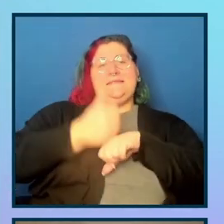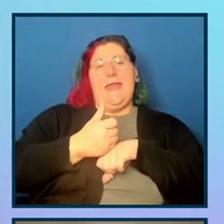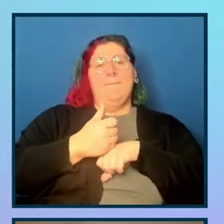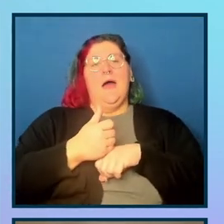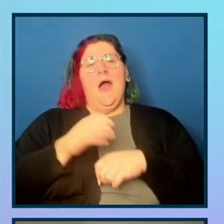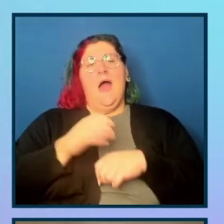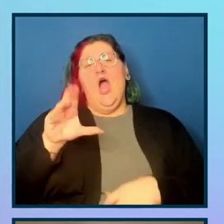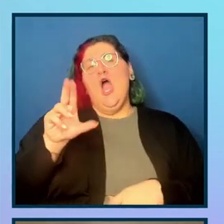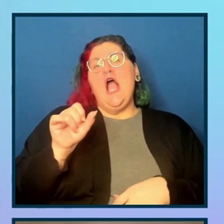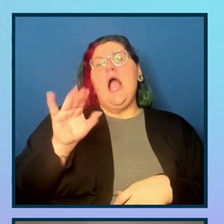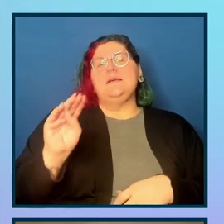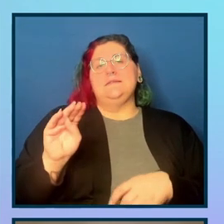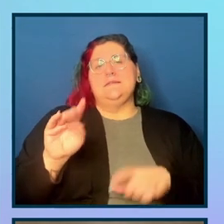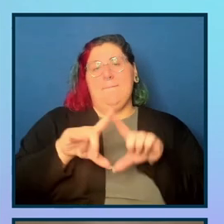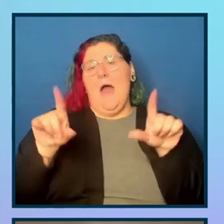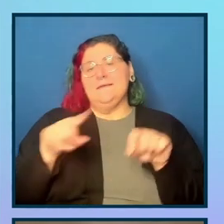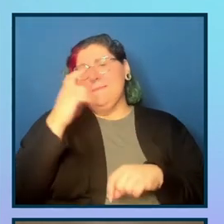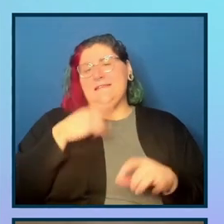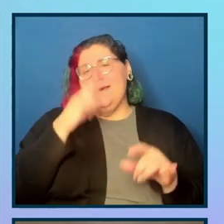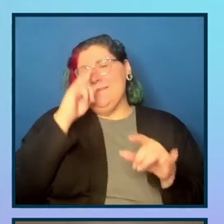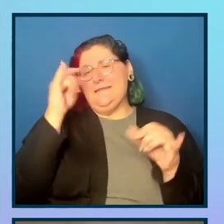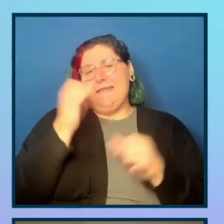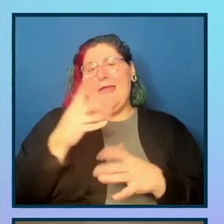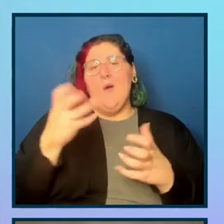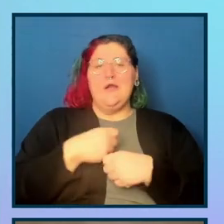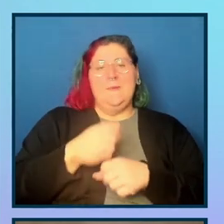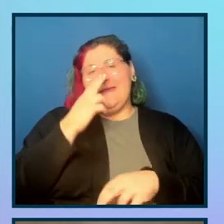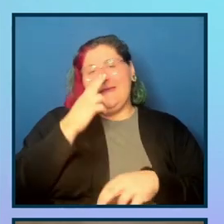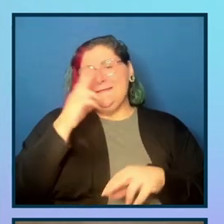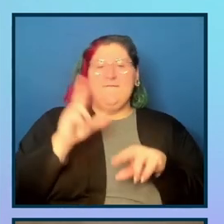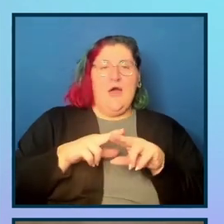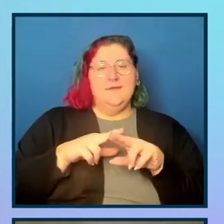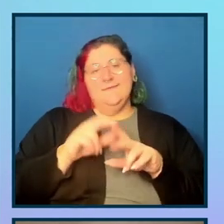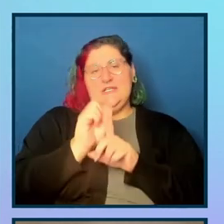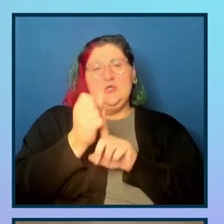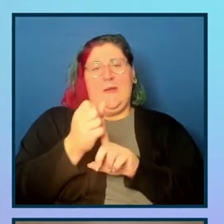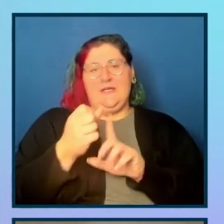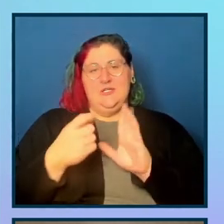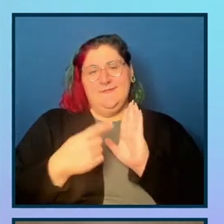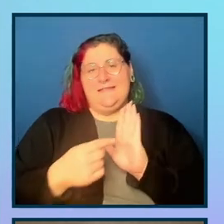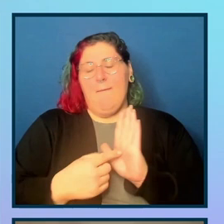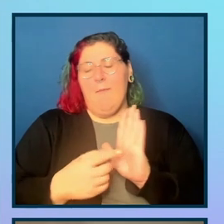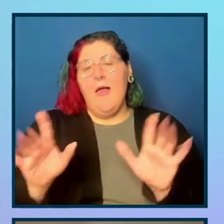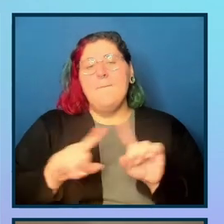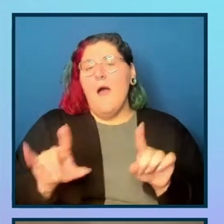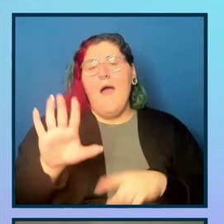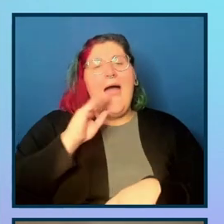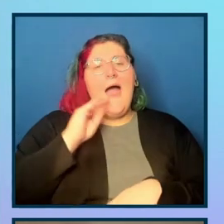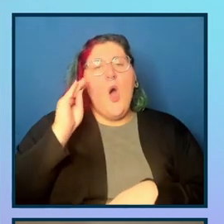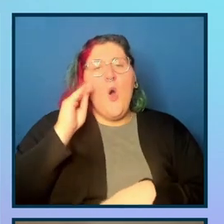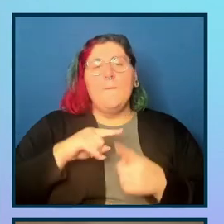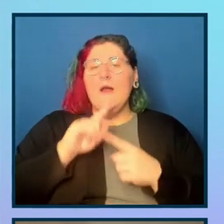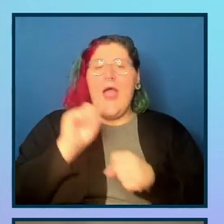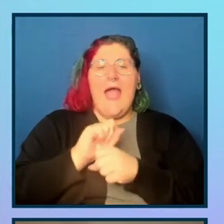I'm silly and I wanted to create some, some fun, realistic scenarios for you, but please don't try this at home. Use semantic HTML. Uh, without further